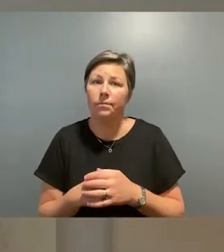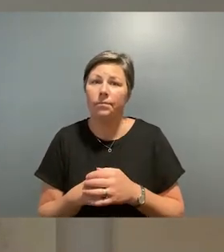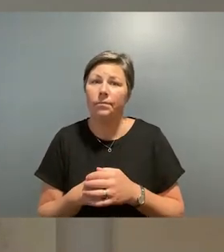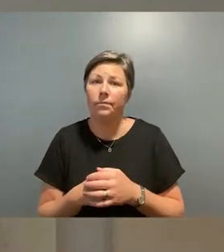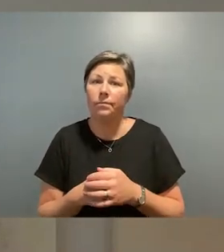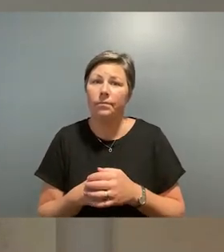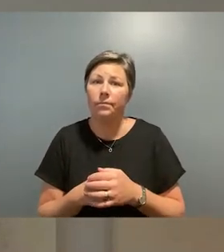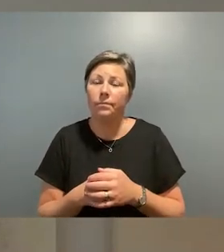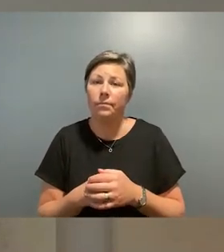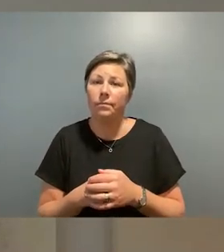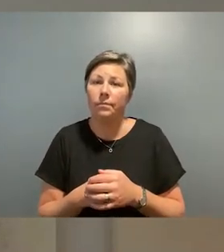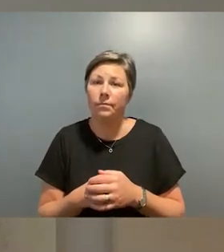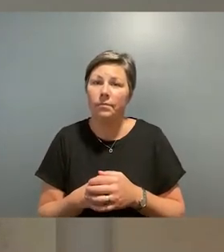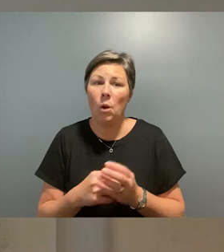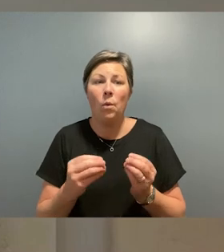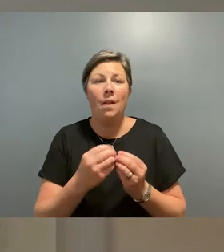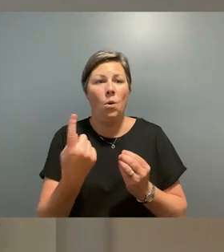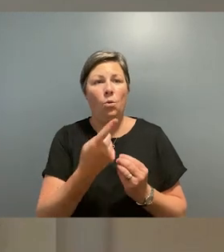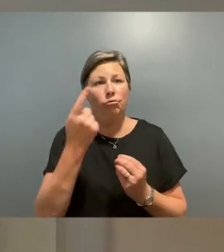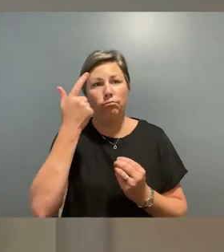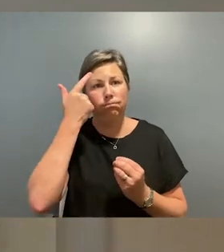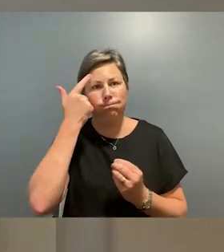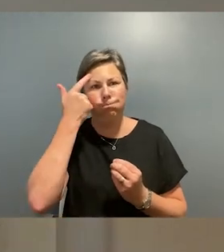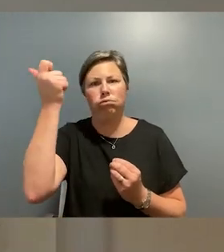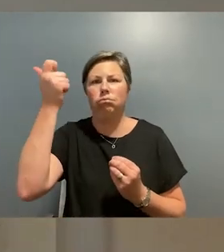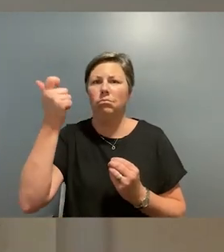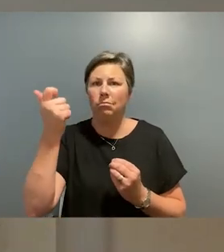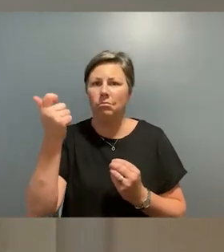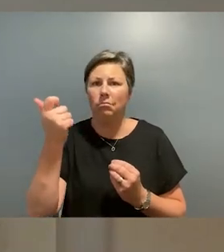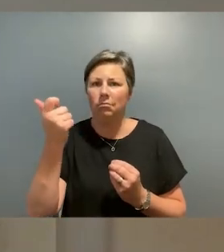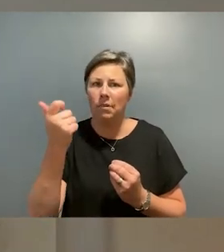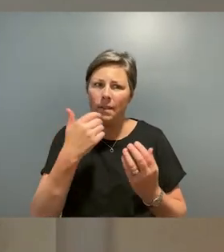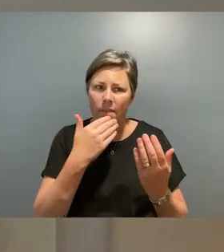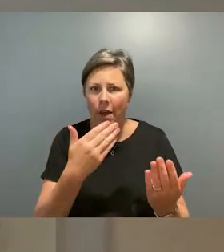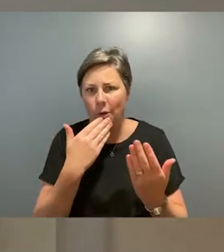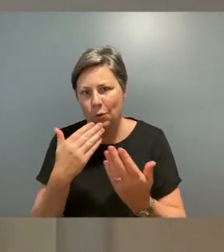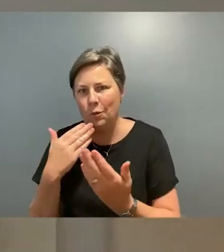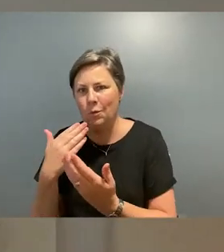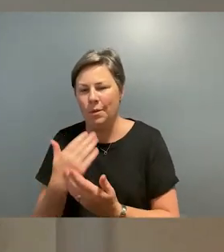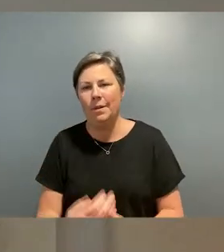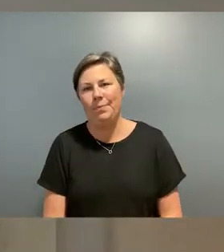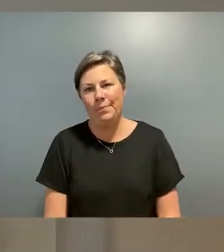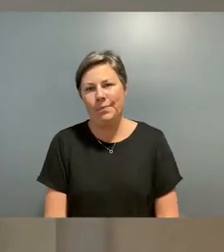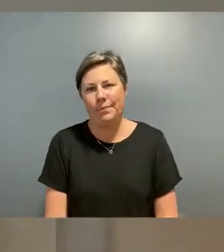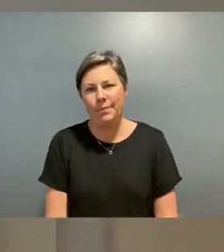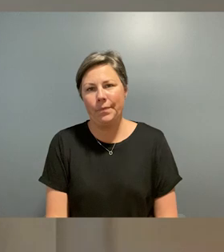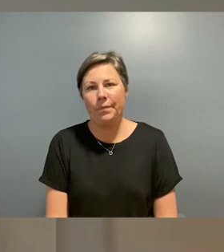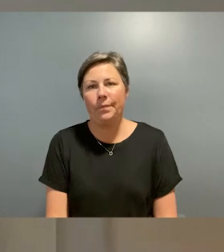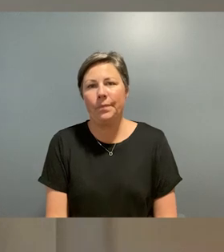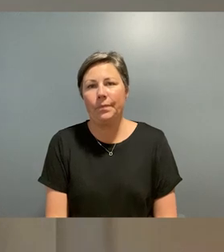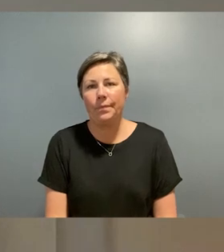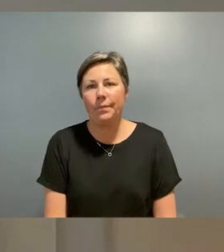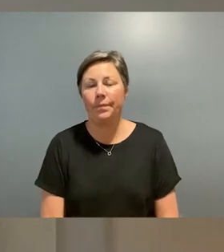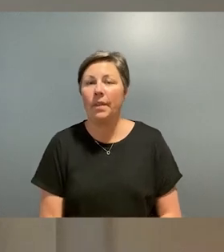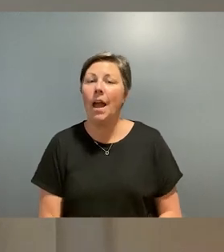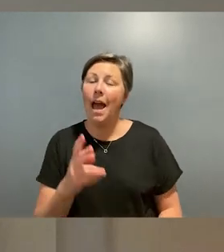out our visionaries cation ron duehurst joe horgan and peter wetnell once again